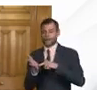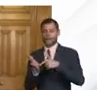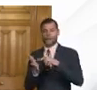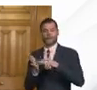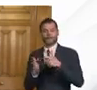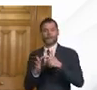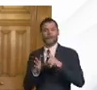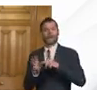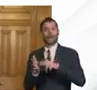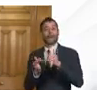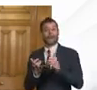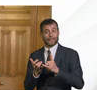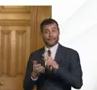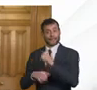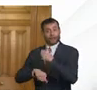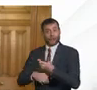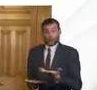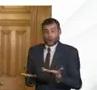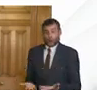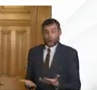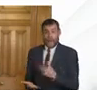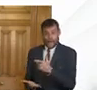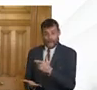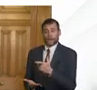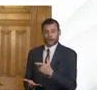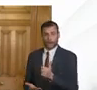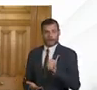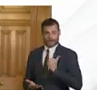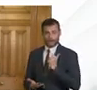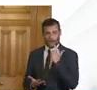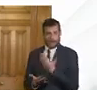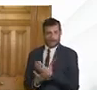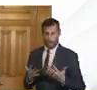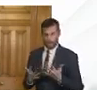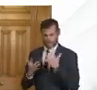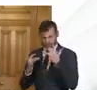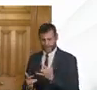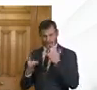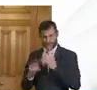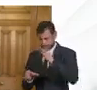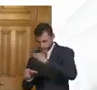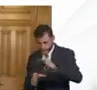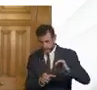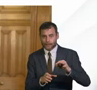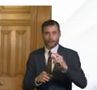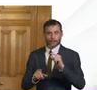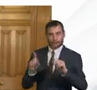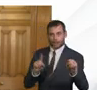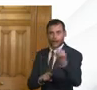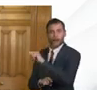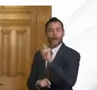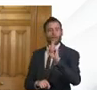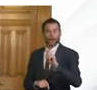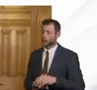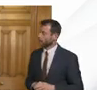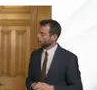today and we therefore are on the ramp up of the testing numbers and the the uh the other